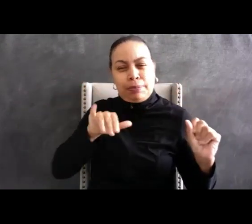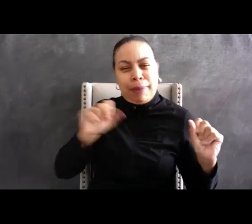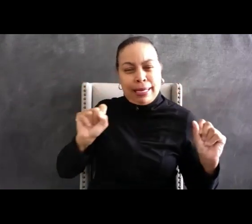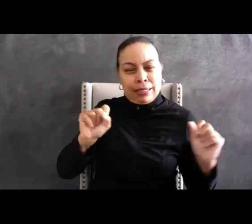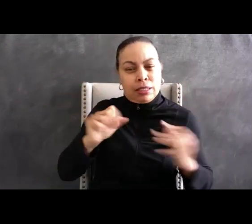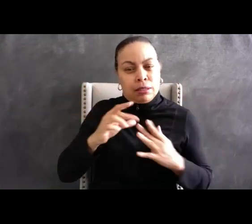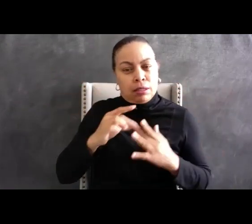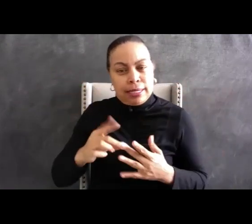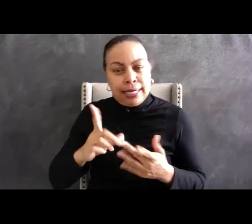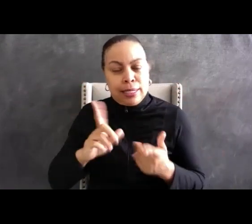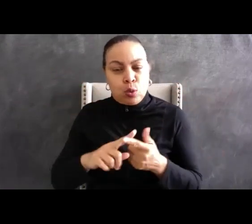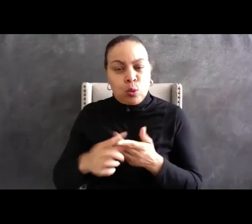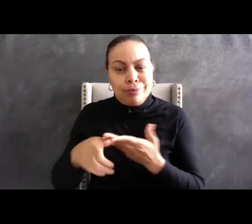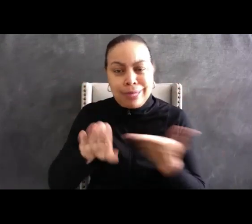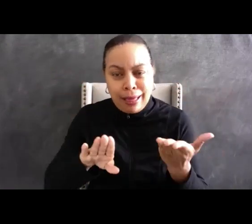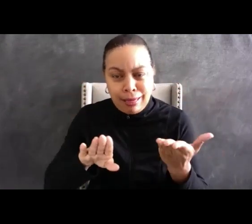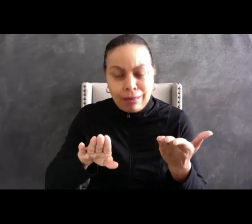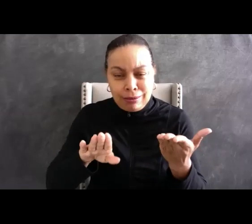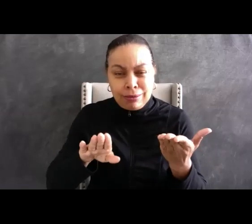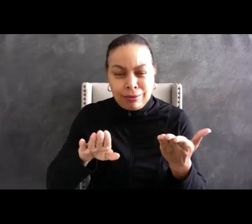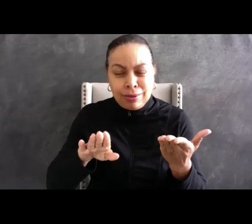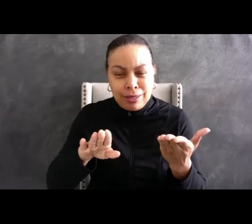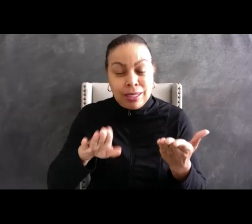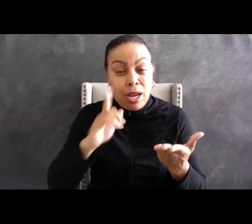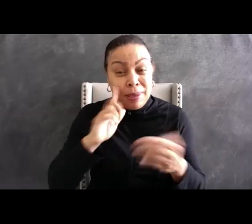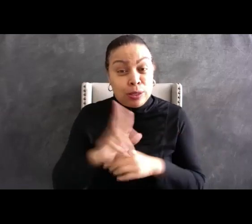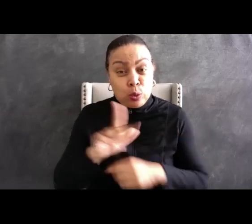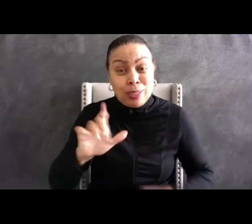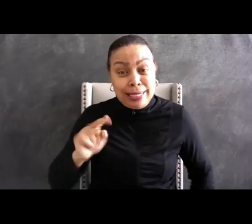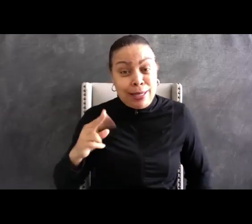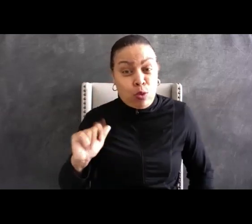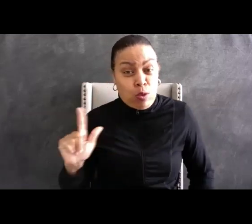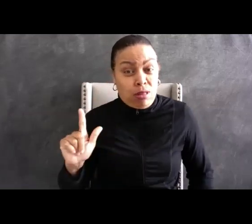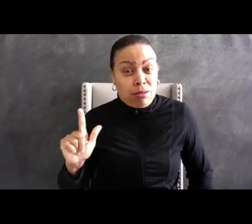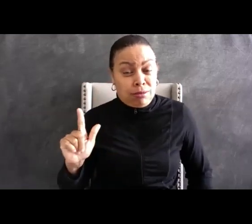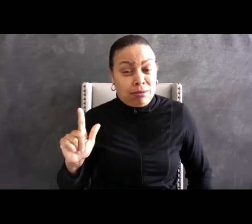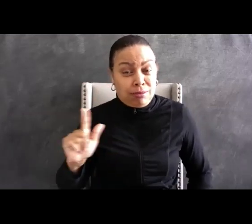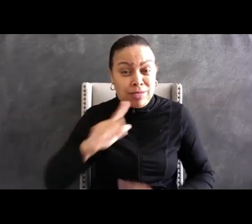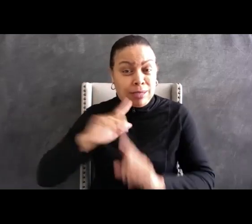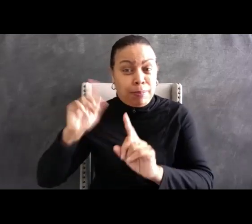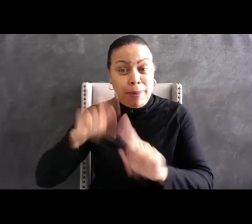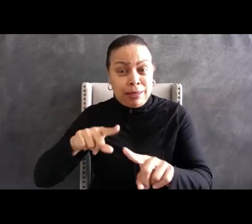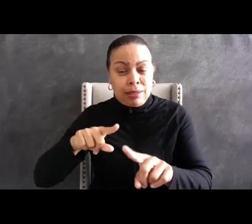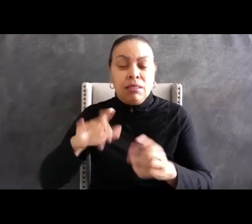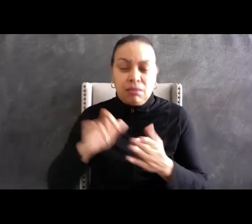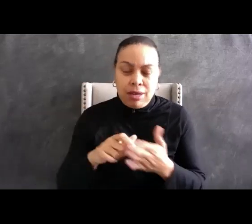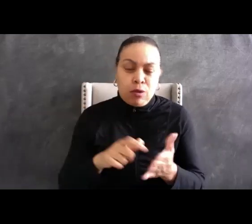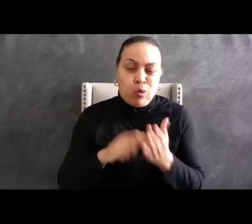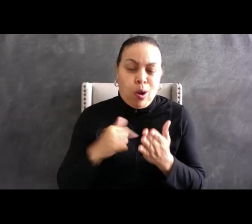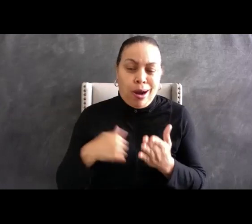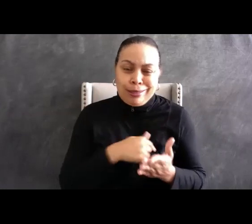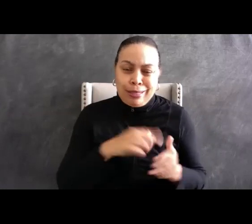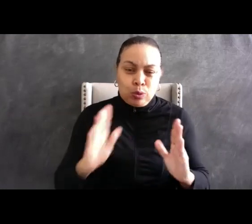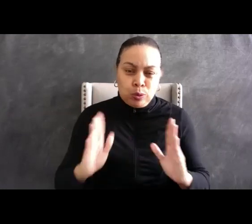by lethal means. Now the opening paragraph of the 21st Century Policing Report states that